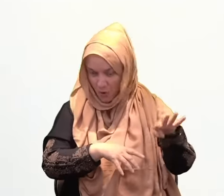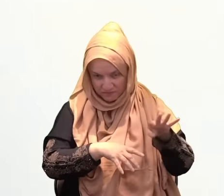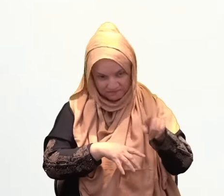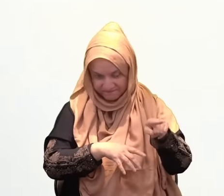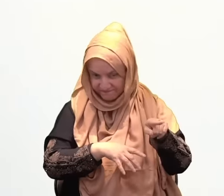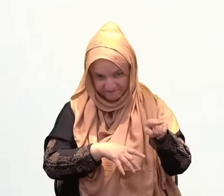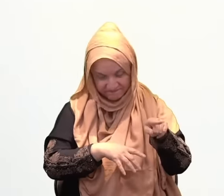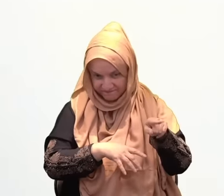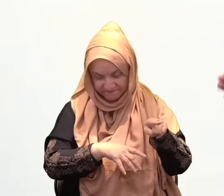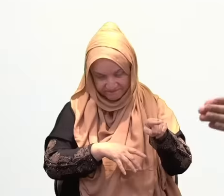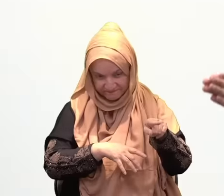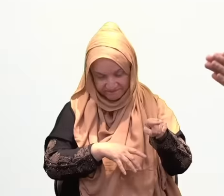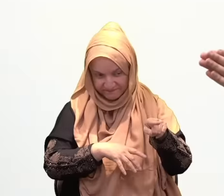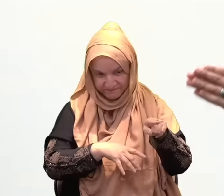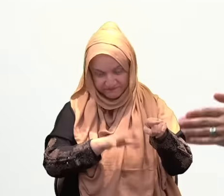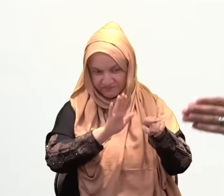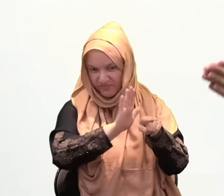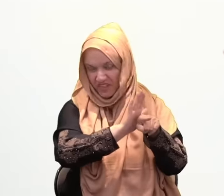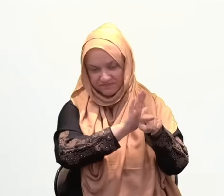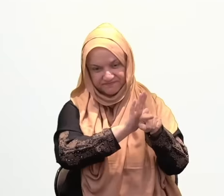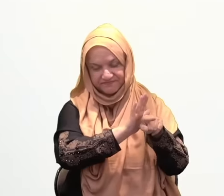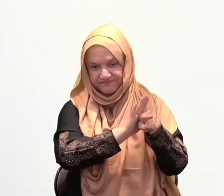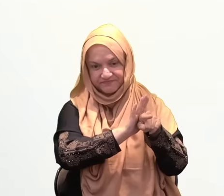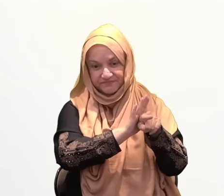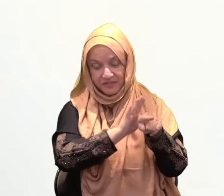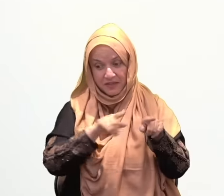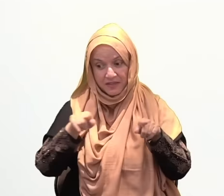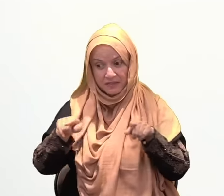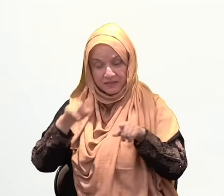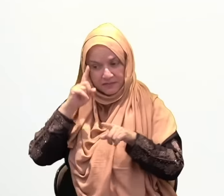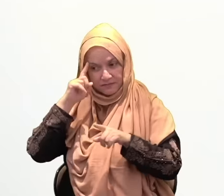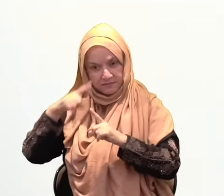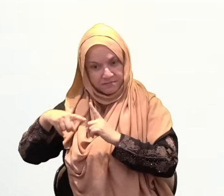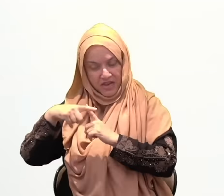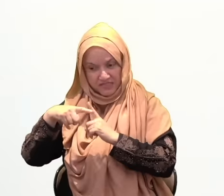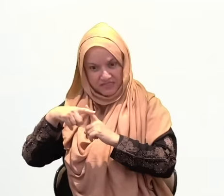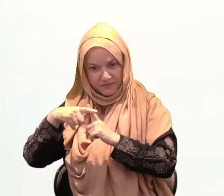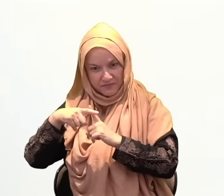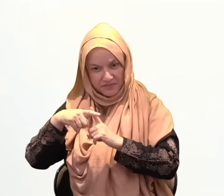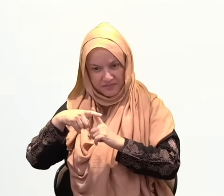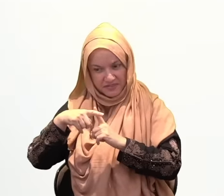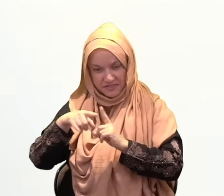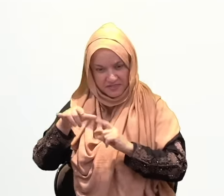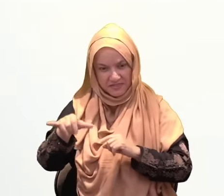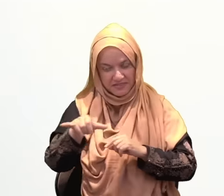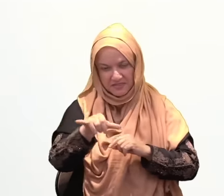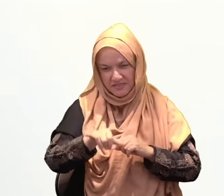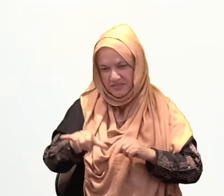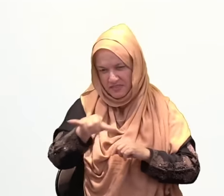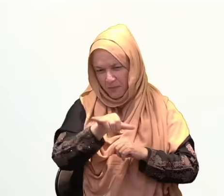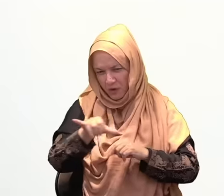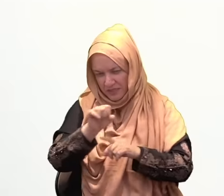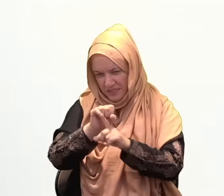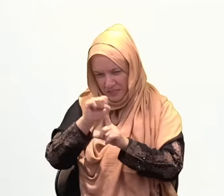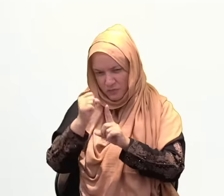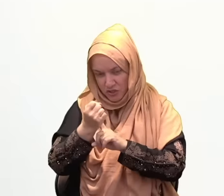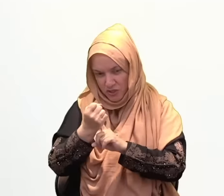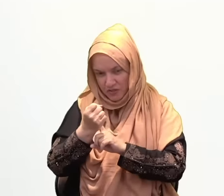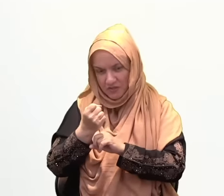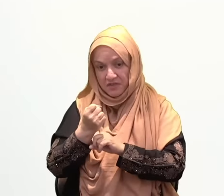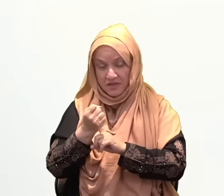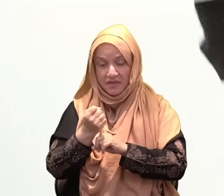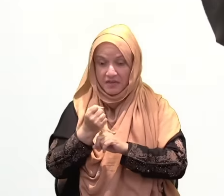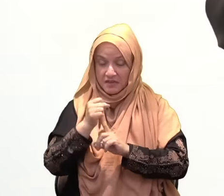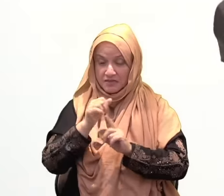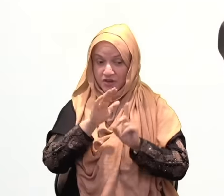who have less than you, not to those who have more than you. Why? Because that will make you more content with what Allah subhanahu wa ta'ala